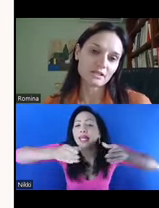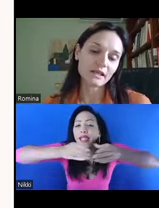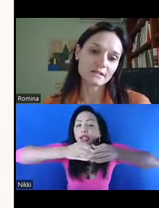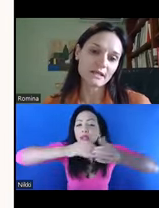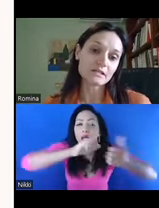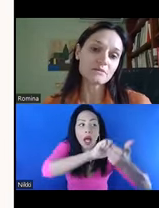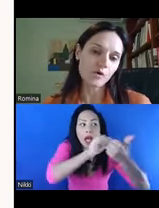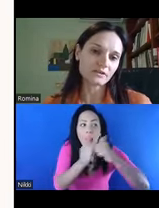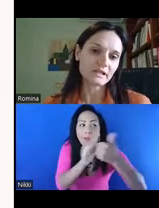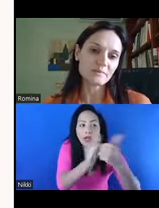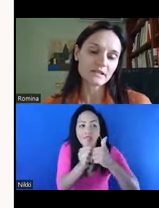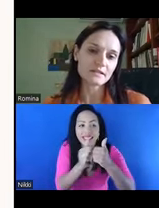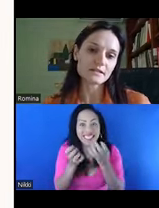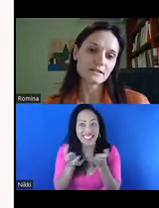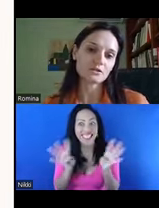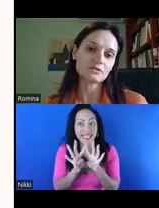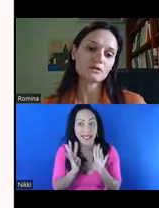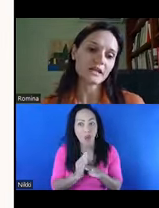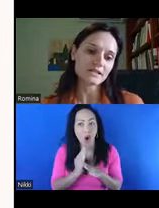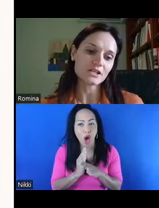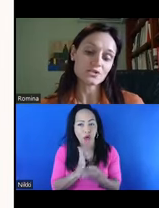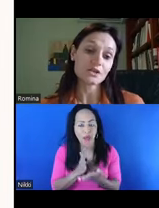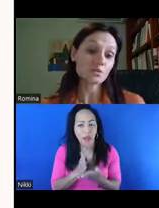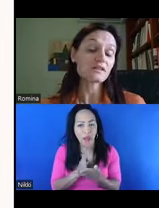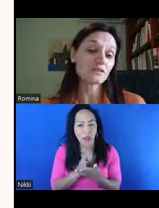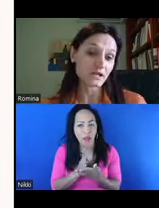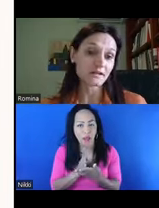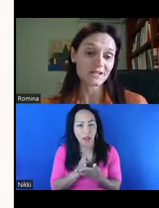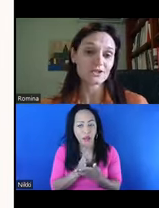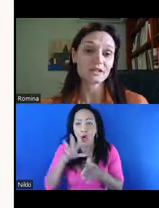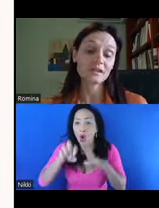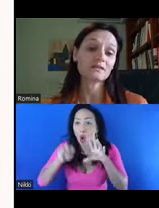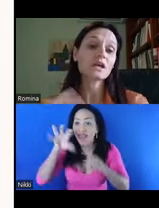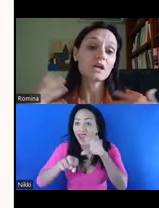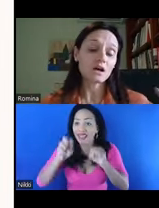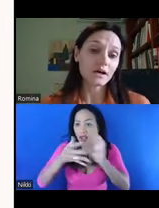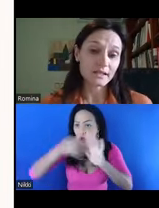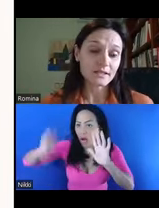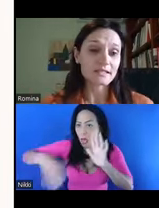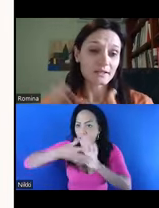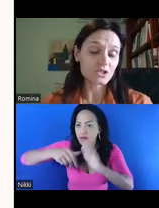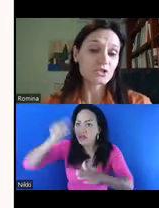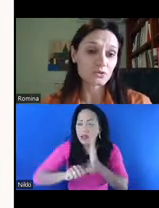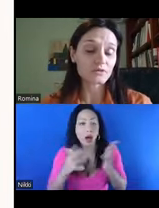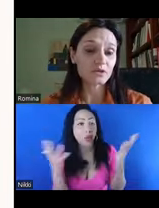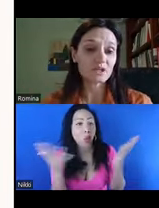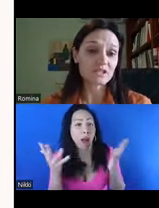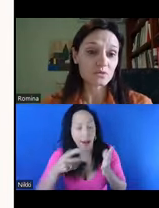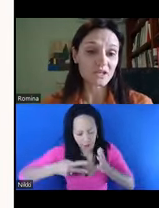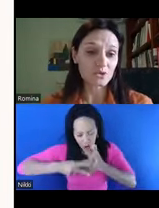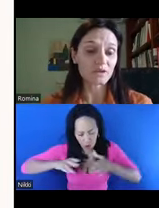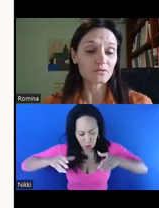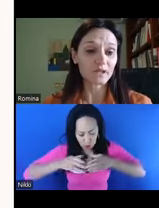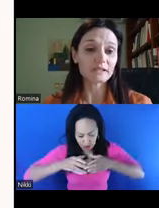collaboration and teamwork, really, because, you know, decolonization starts within the organization and then it extends to the